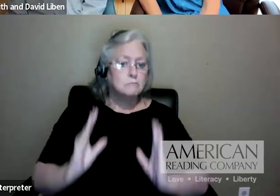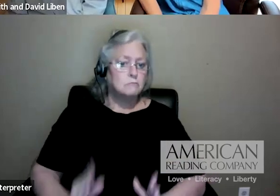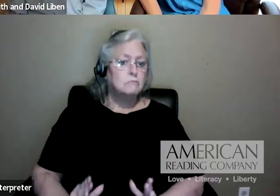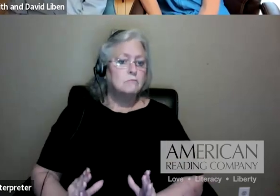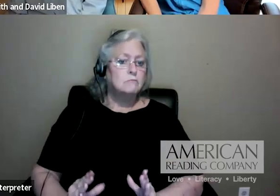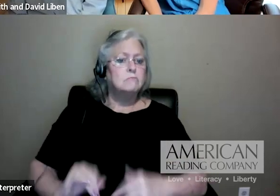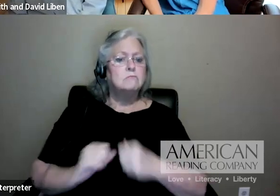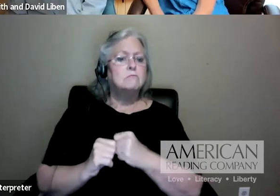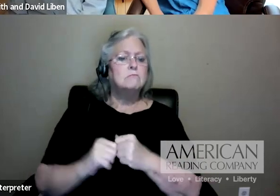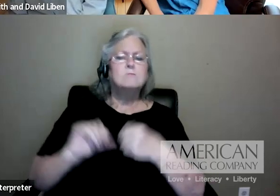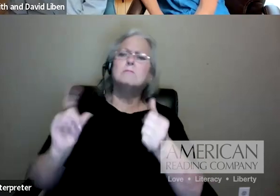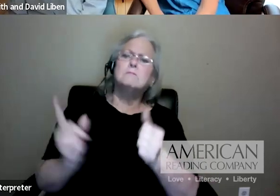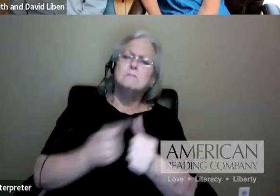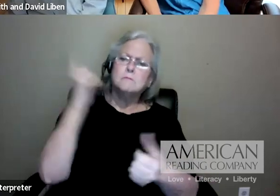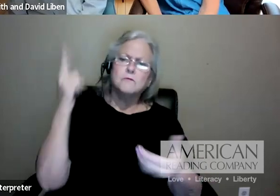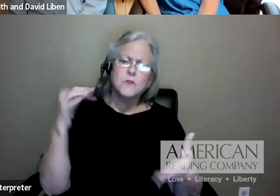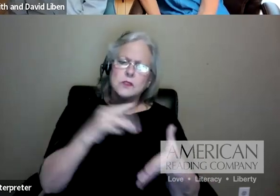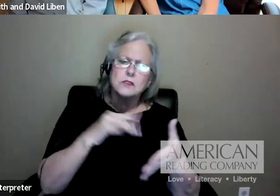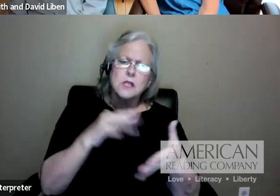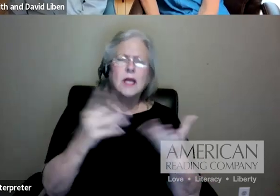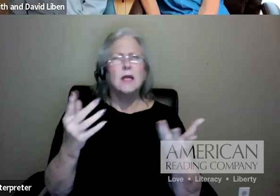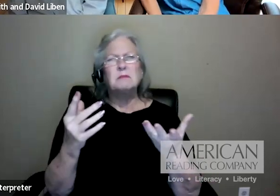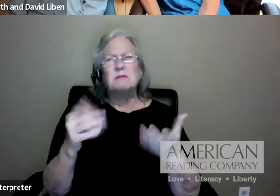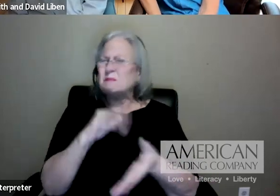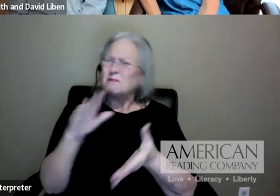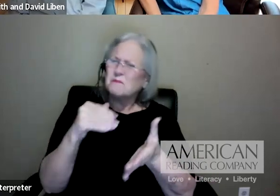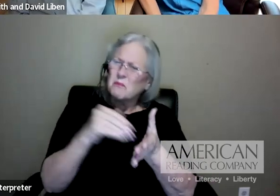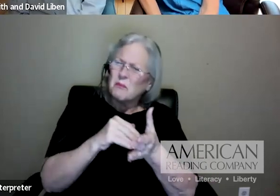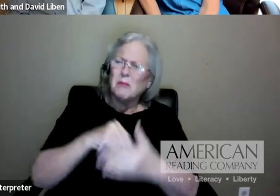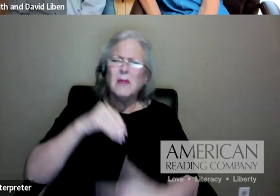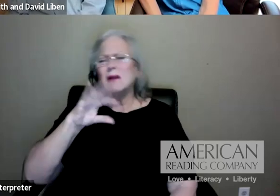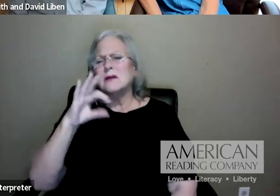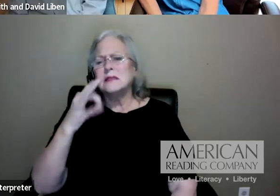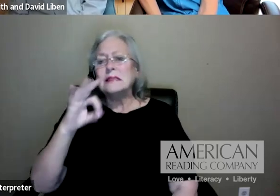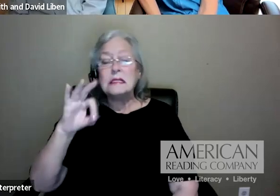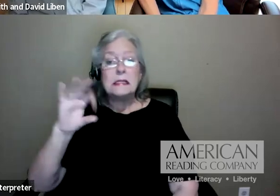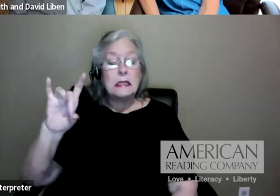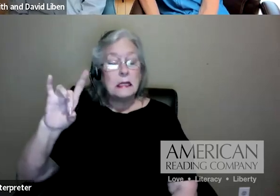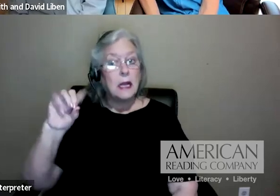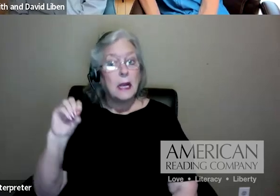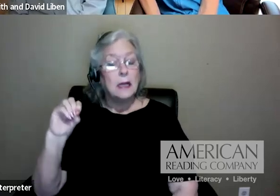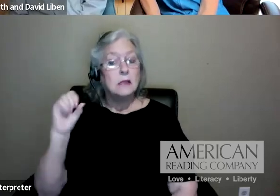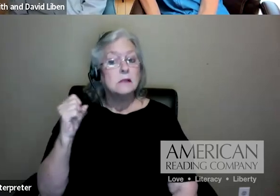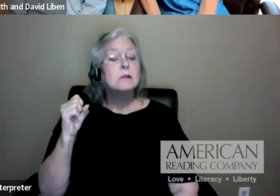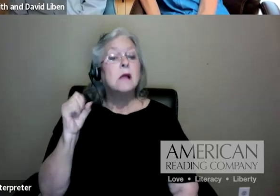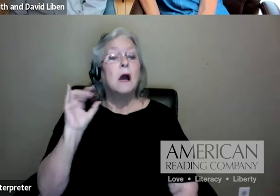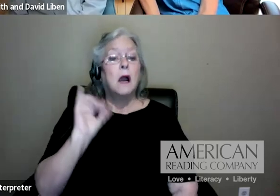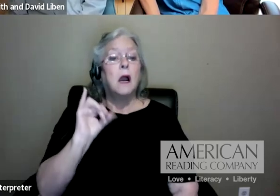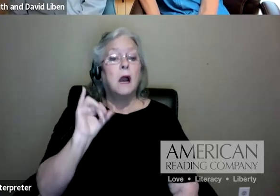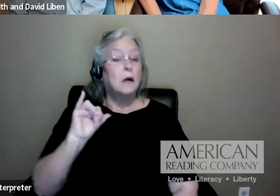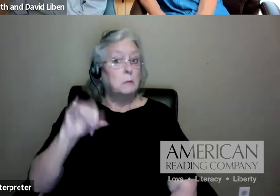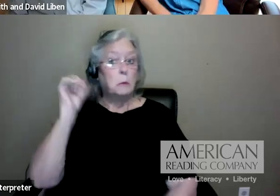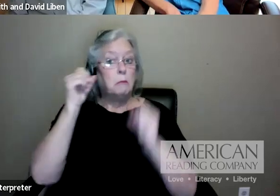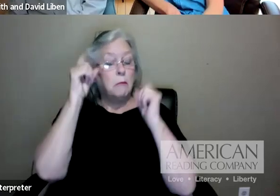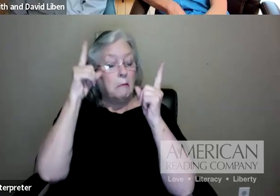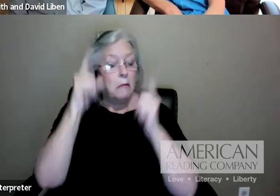somewhere in the neighborhood of the mid-1980s, which is kind of surprising because the educational community didn't